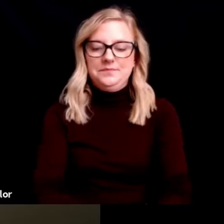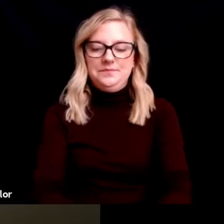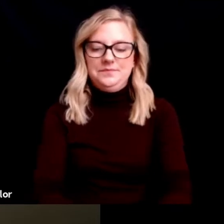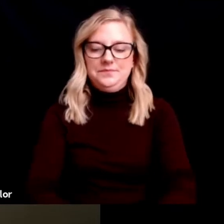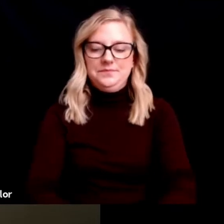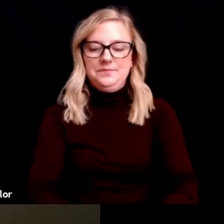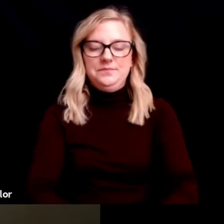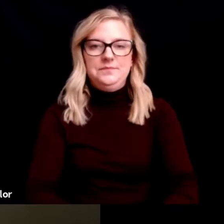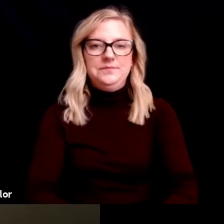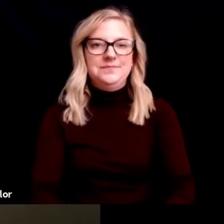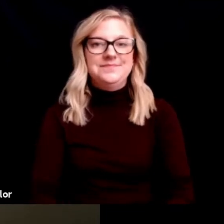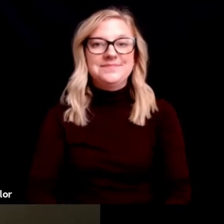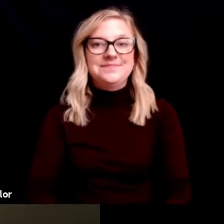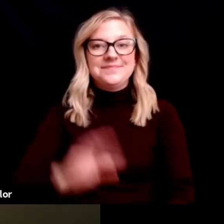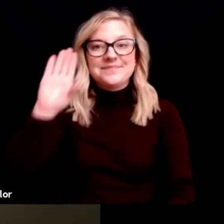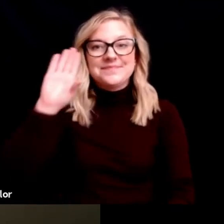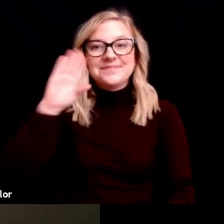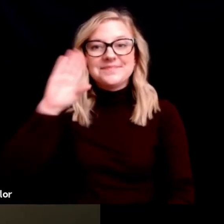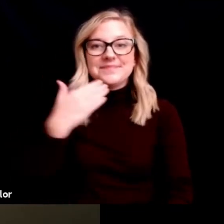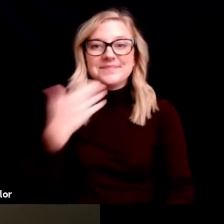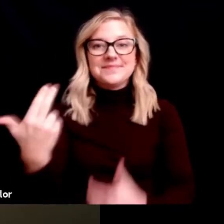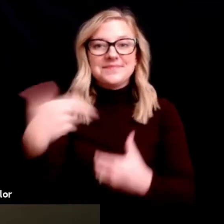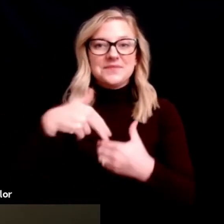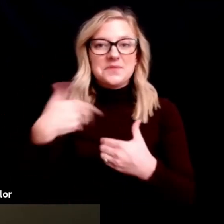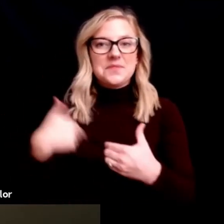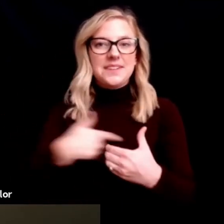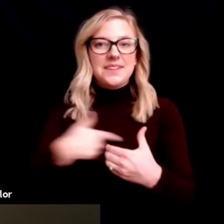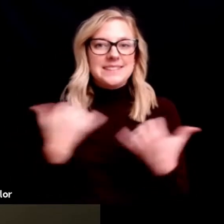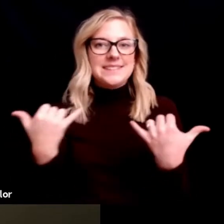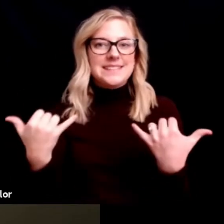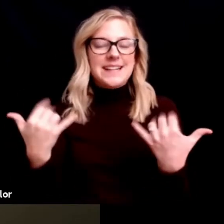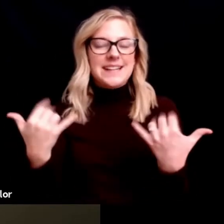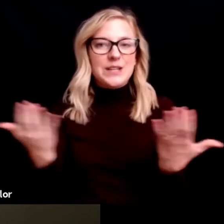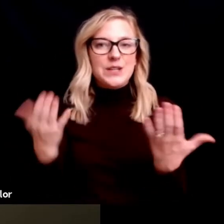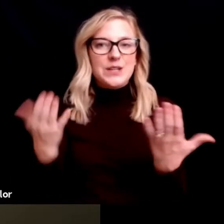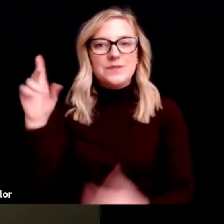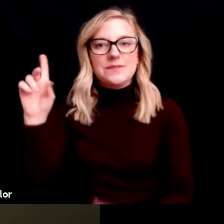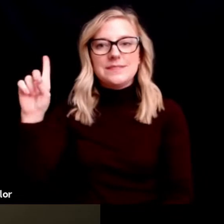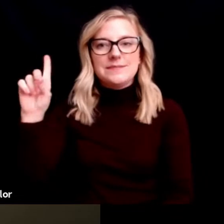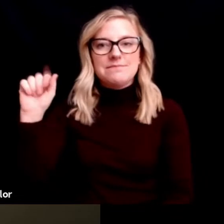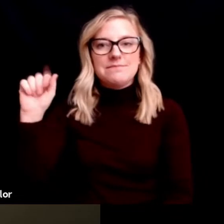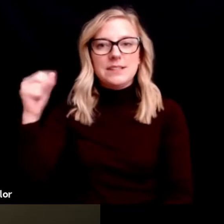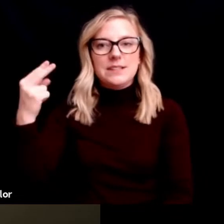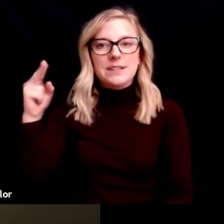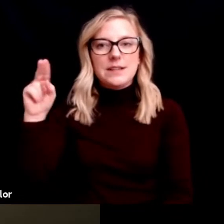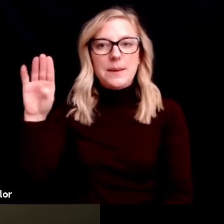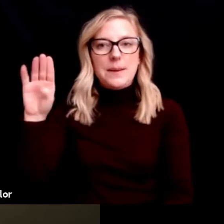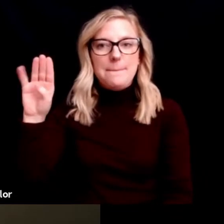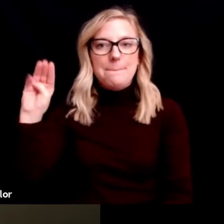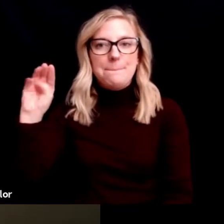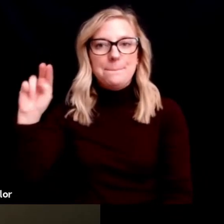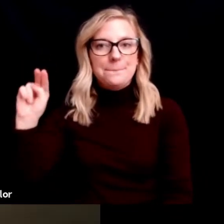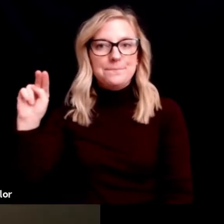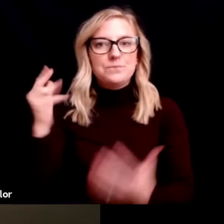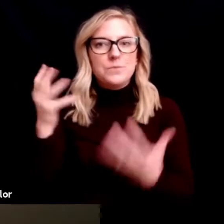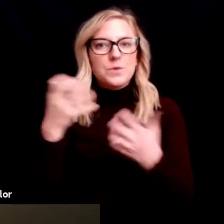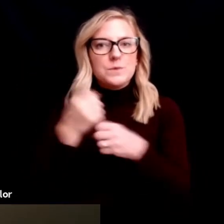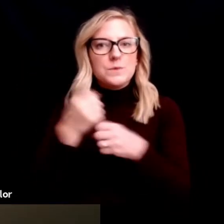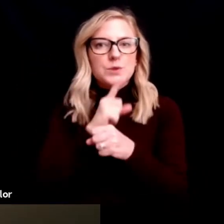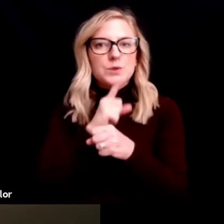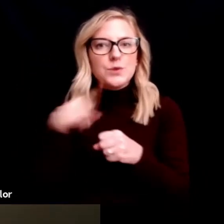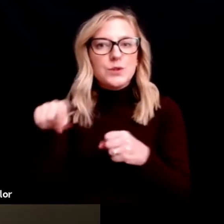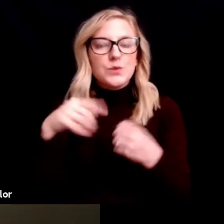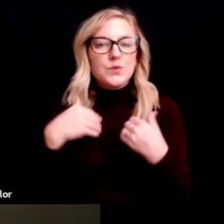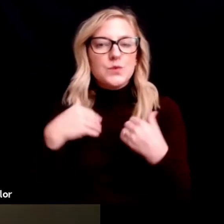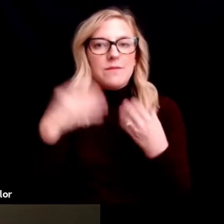Hi, thanks for joining us today. Here at the Disability Hub MN, we want to make sure you have information and resources that you